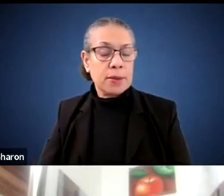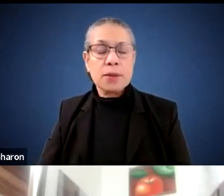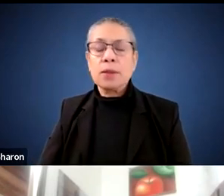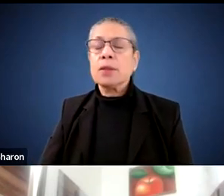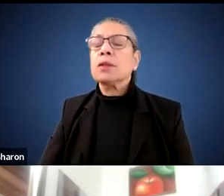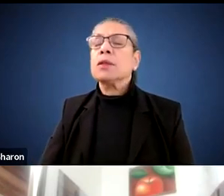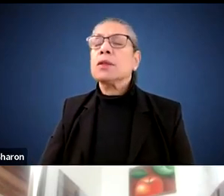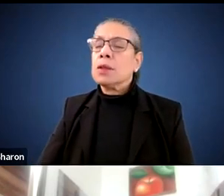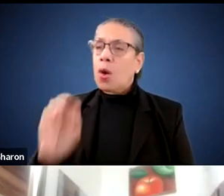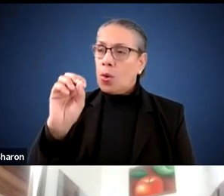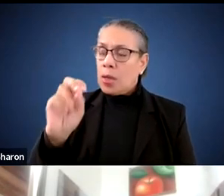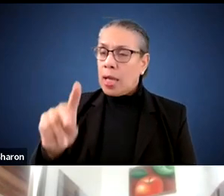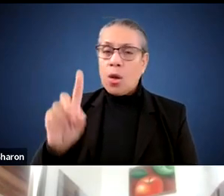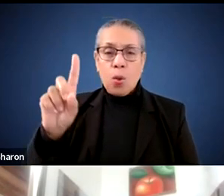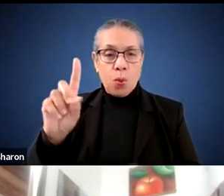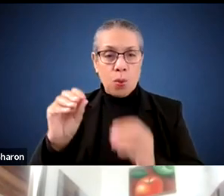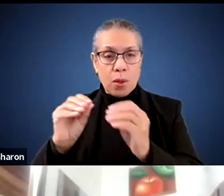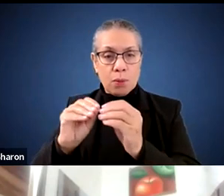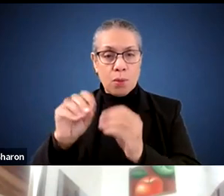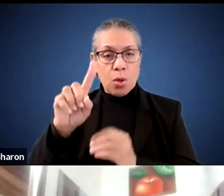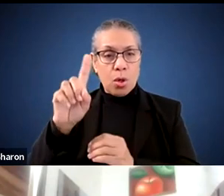question. And I'm just sort of,